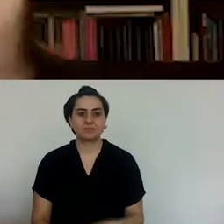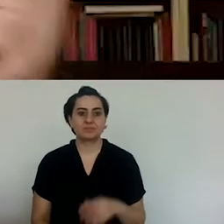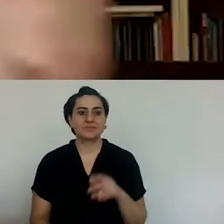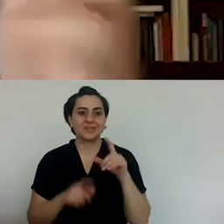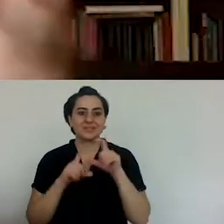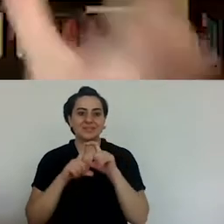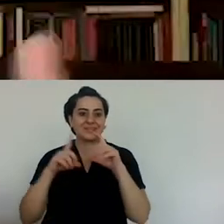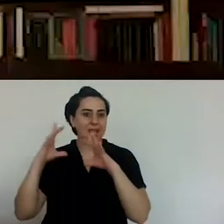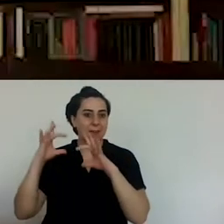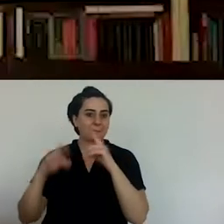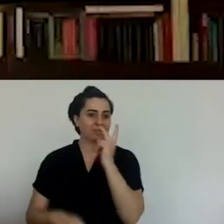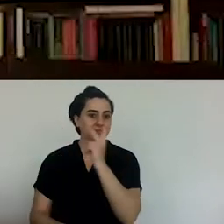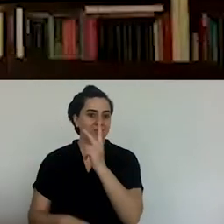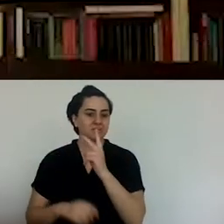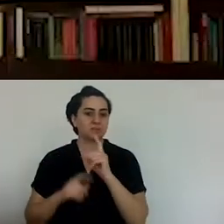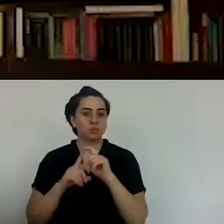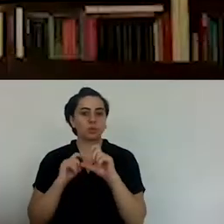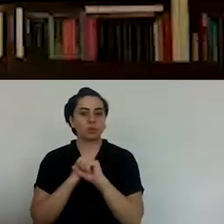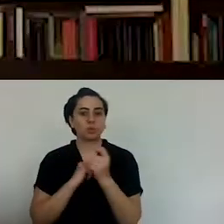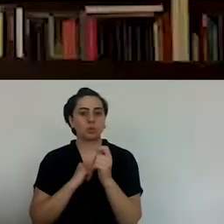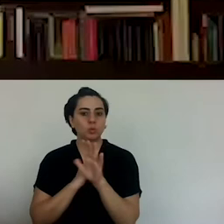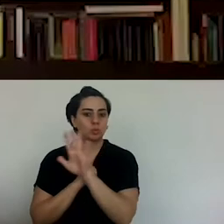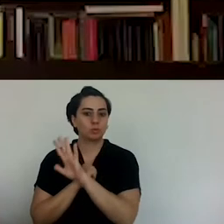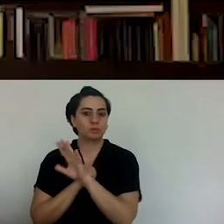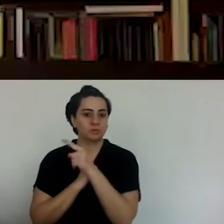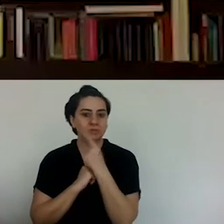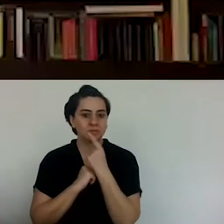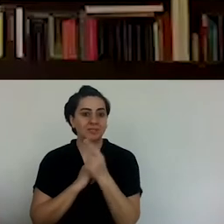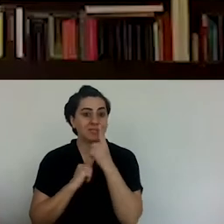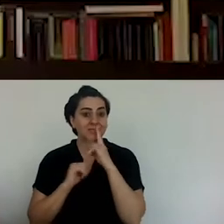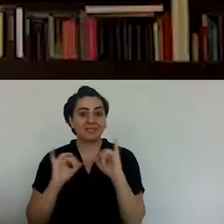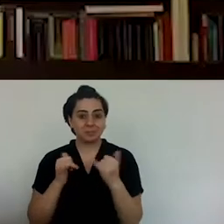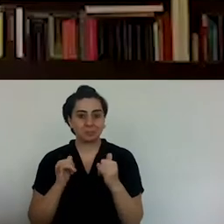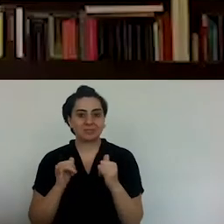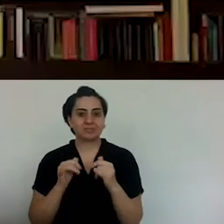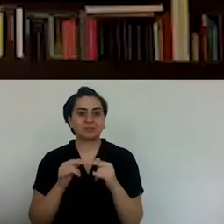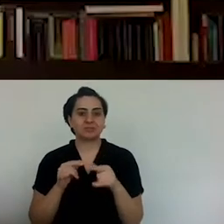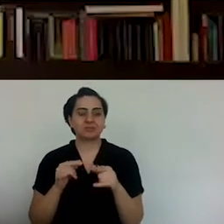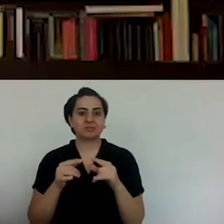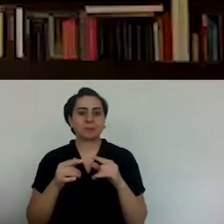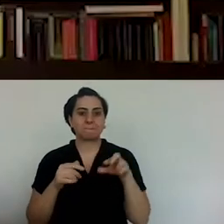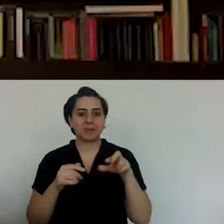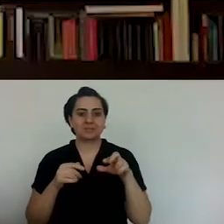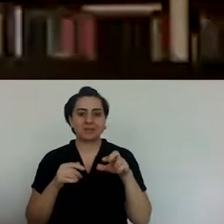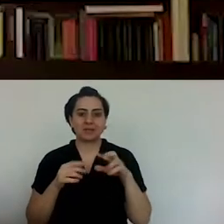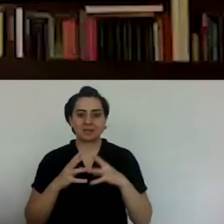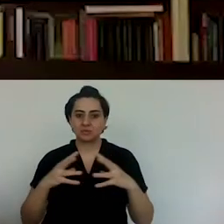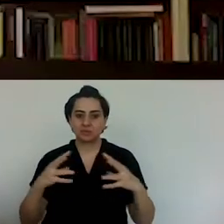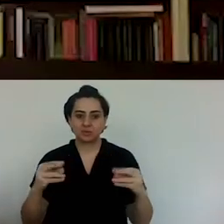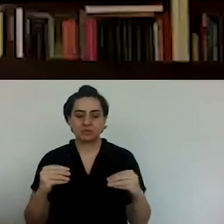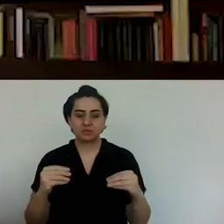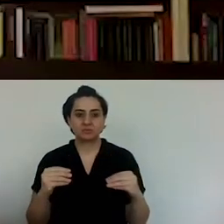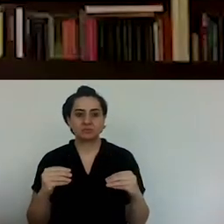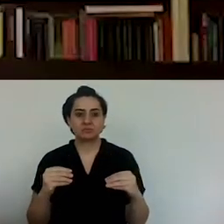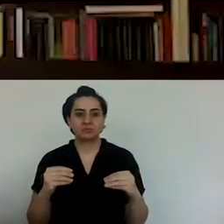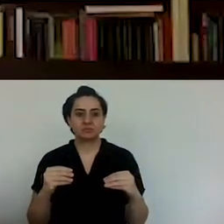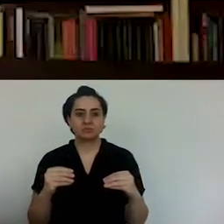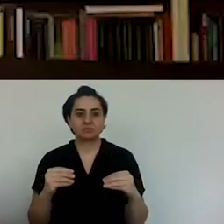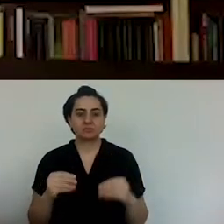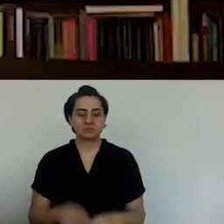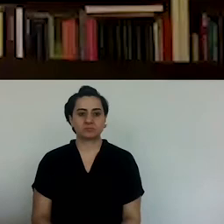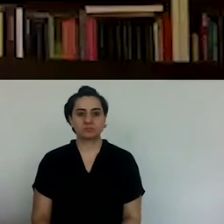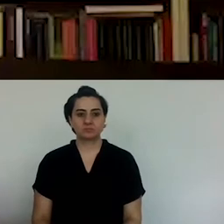it up in a bun. But I know, for example, that when you go to the east, to Diyarbakır, for example,